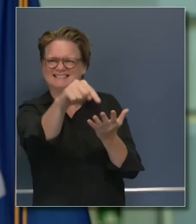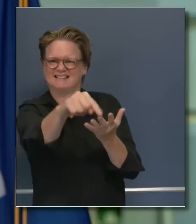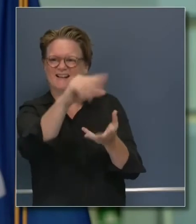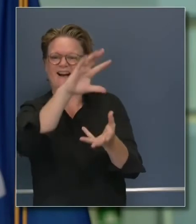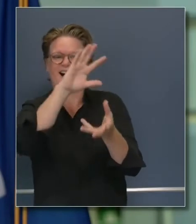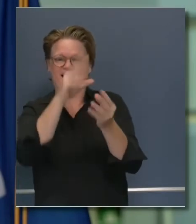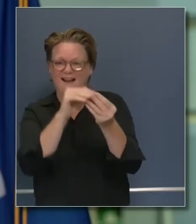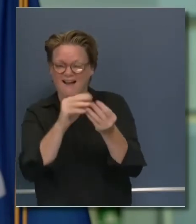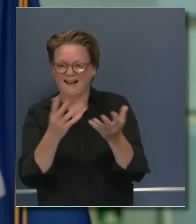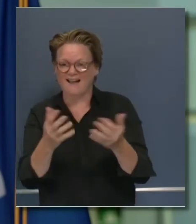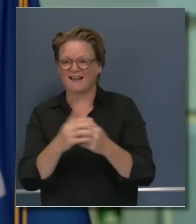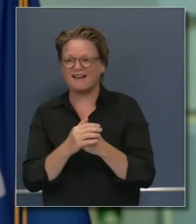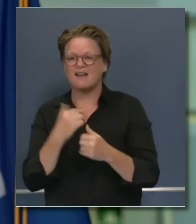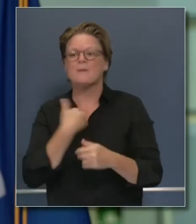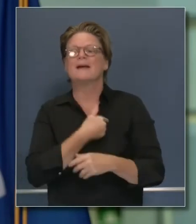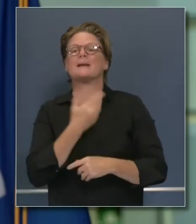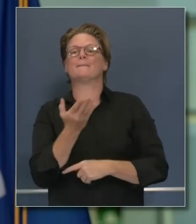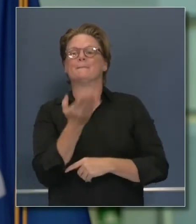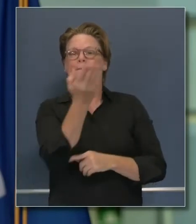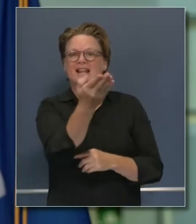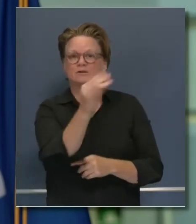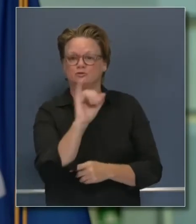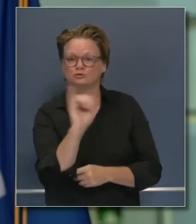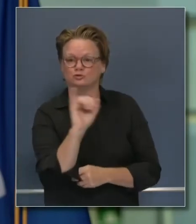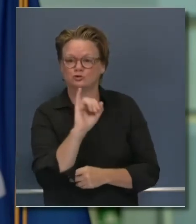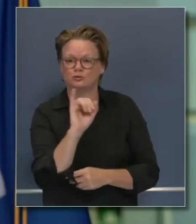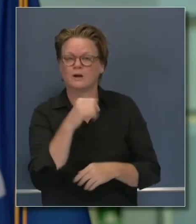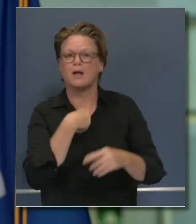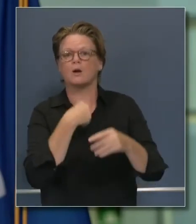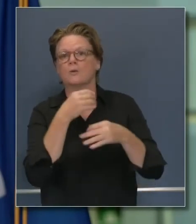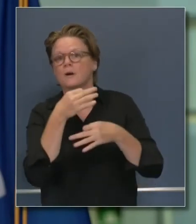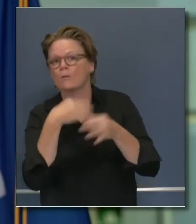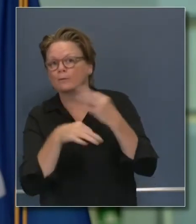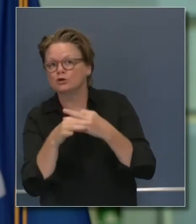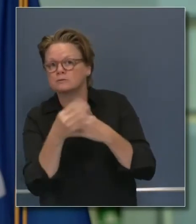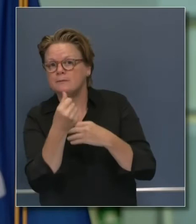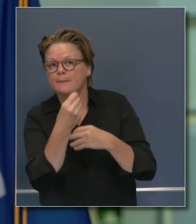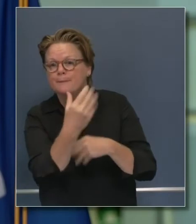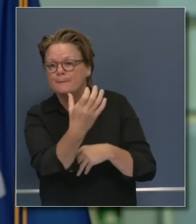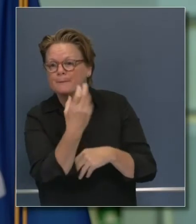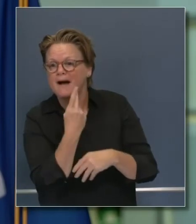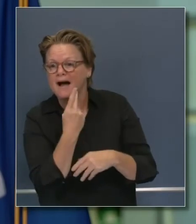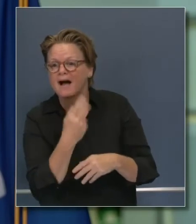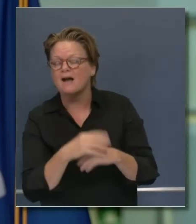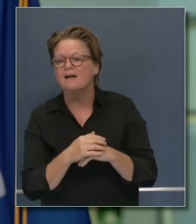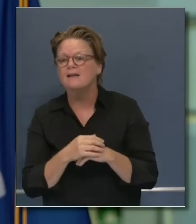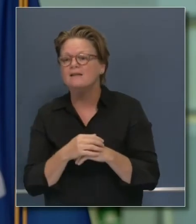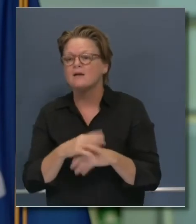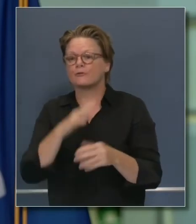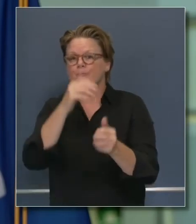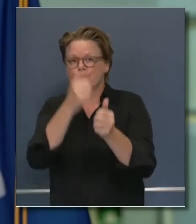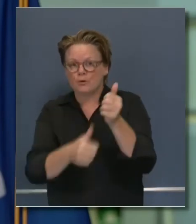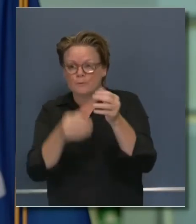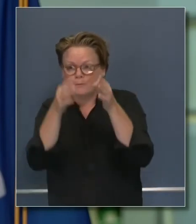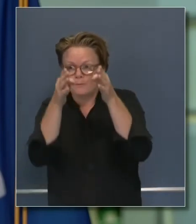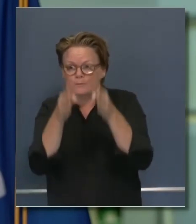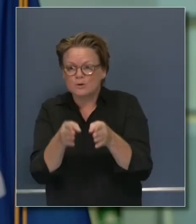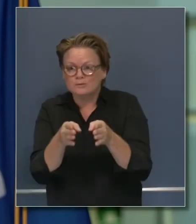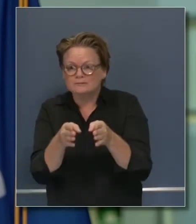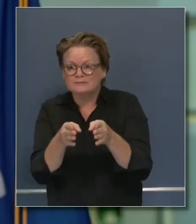a price that California has locked in for California, but we have planned to extend that. These